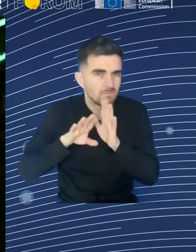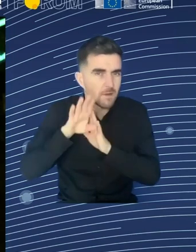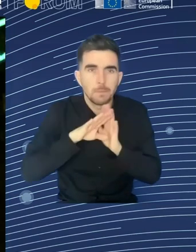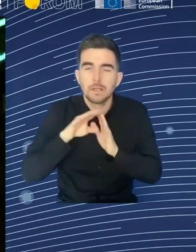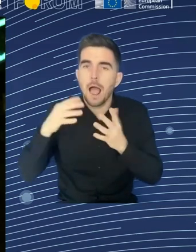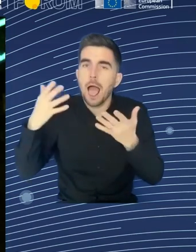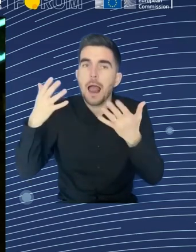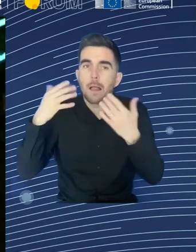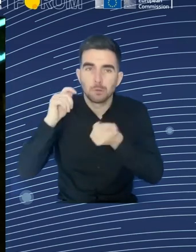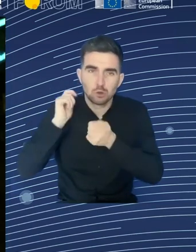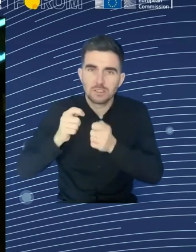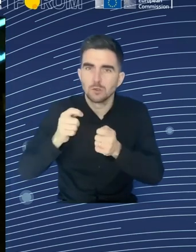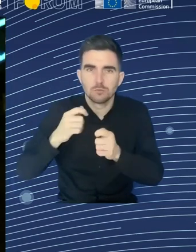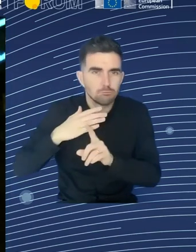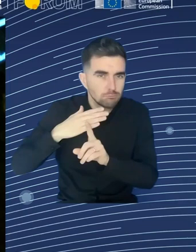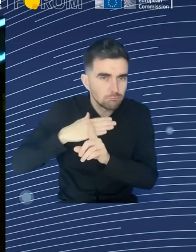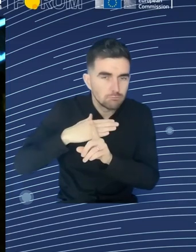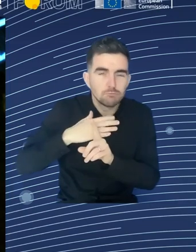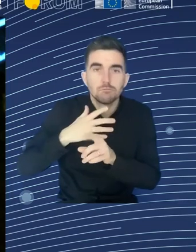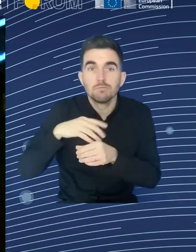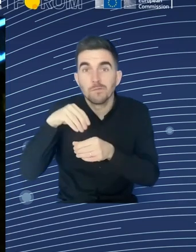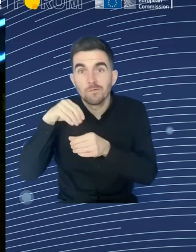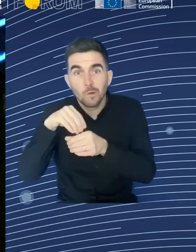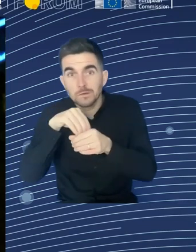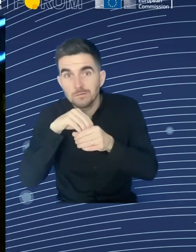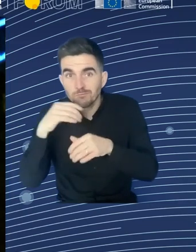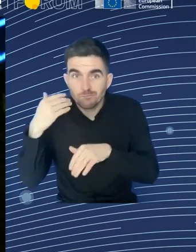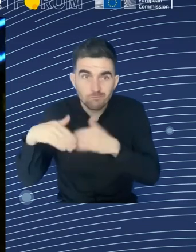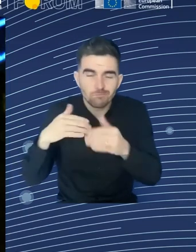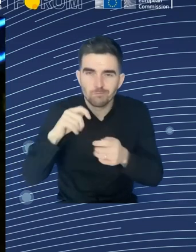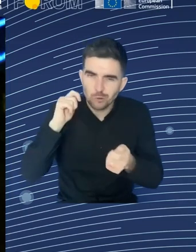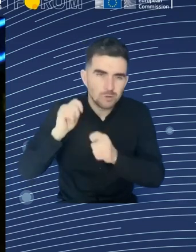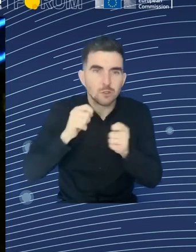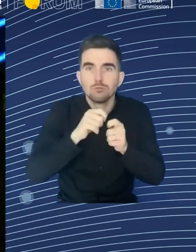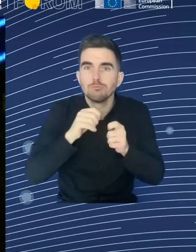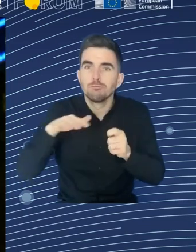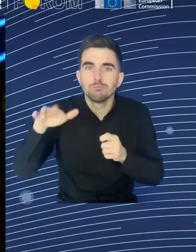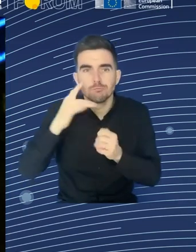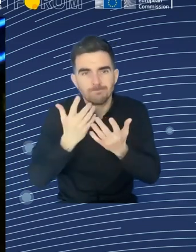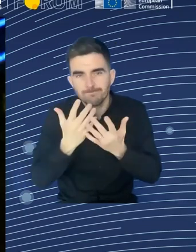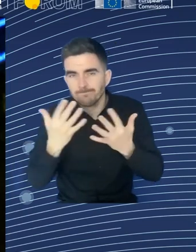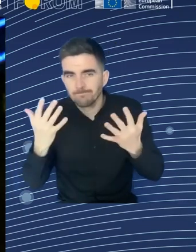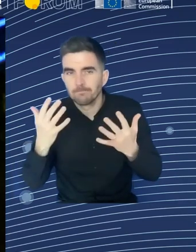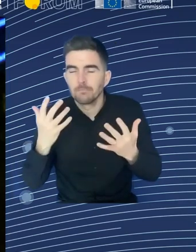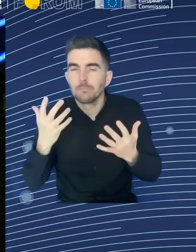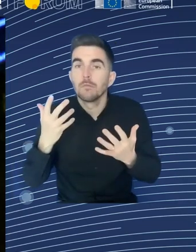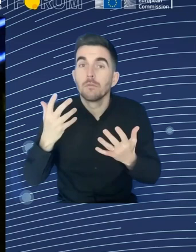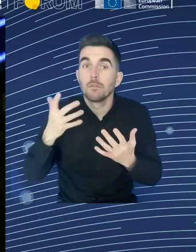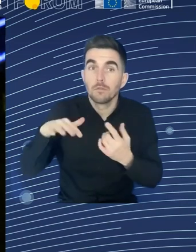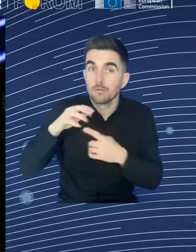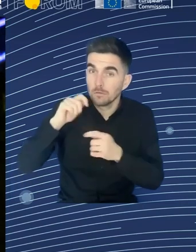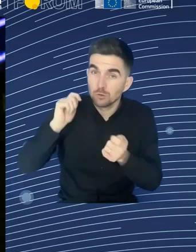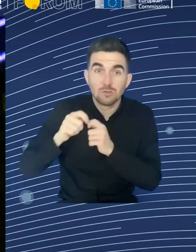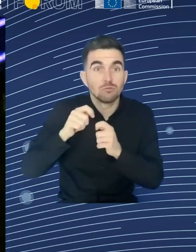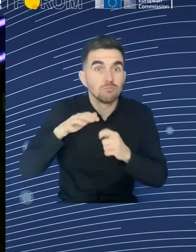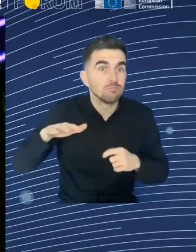technological change, I think probably those are quite linked. So it's not surprising to see similar sorts of voting for both of those. So thank you very much, we will